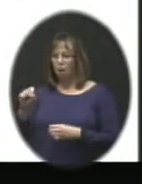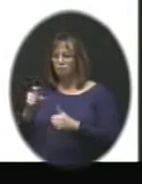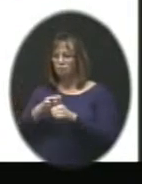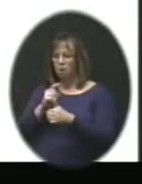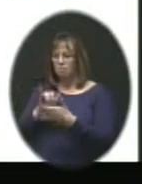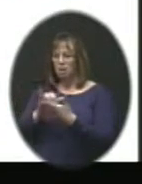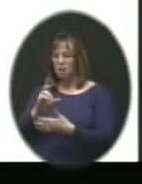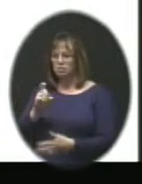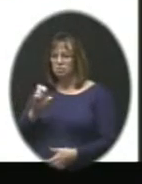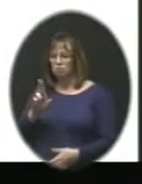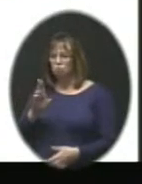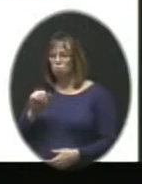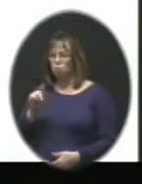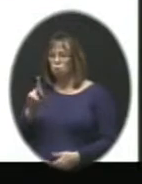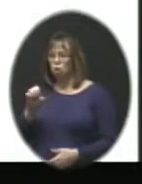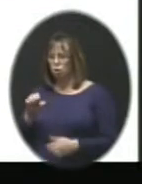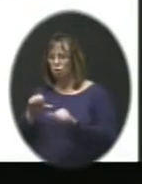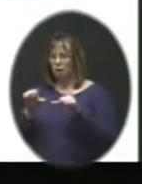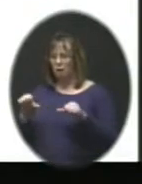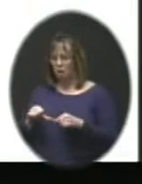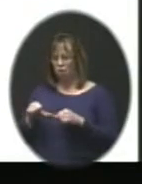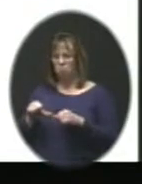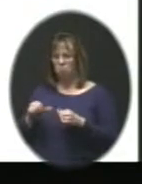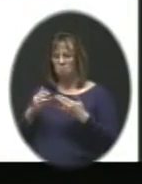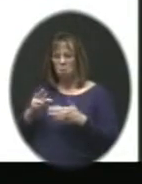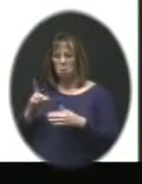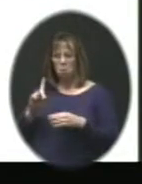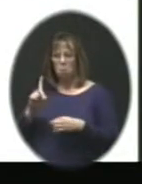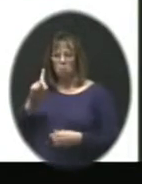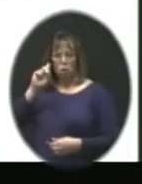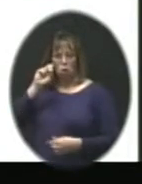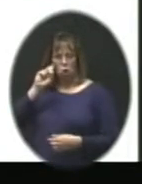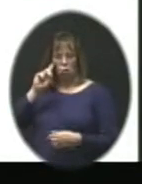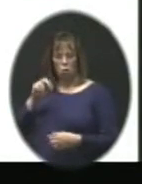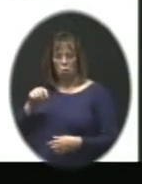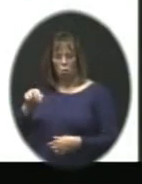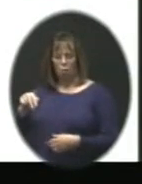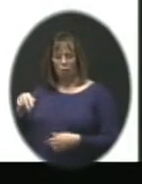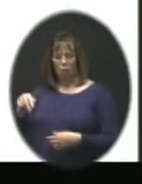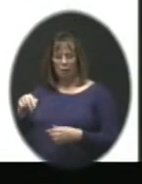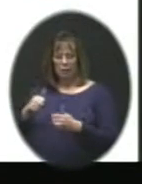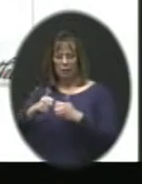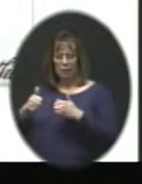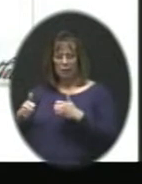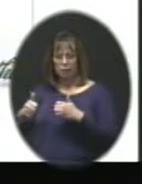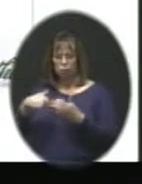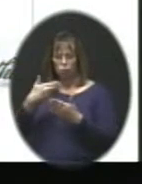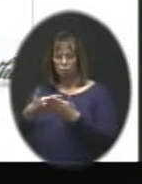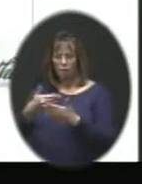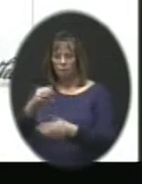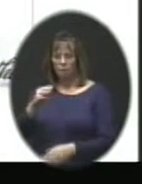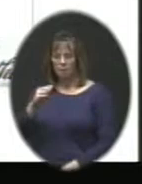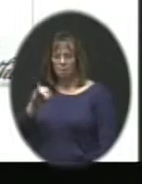area, probably where we heard the concerns about the walking distance to get to Millbrook.